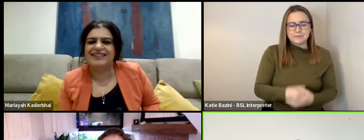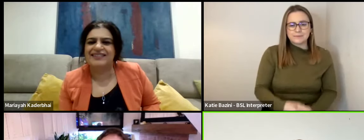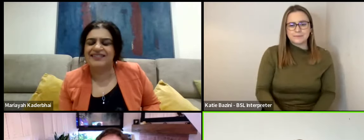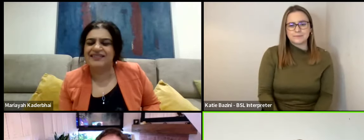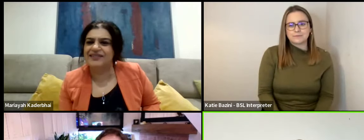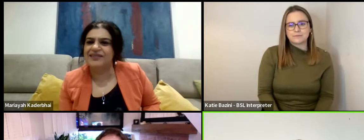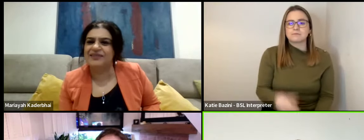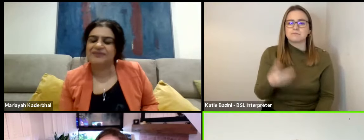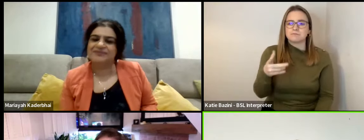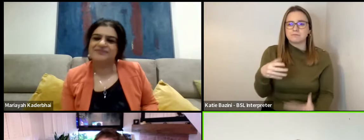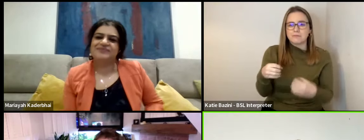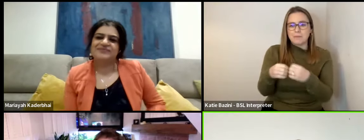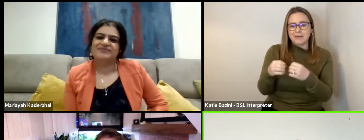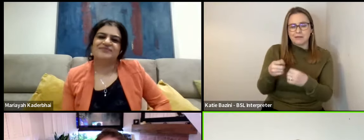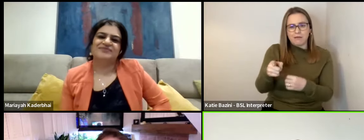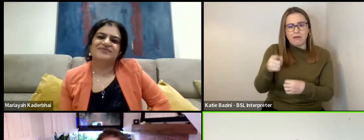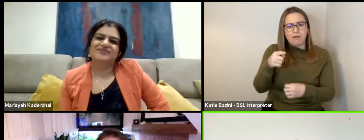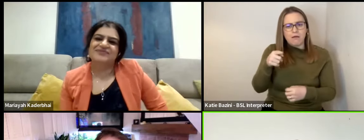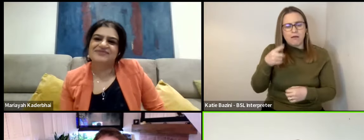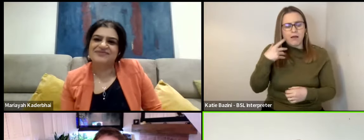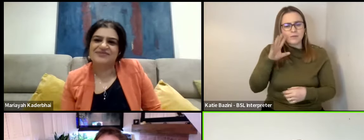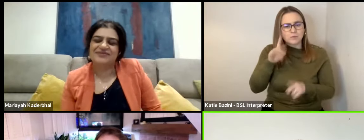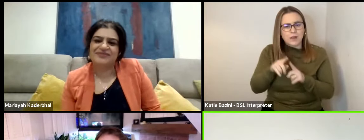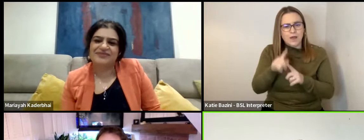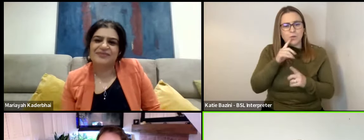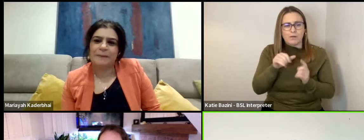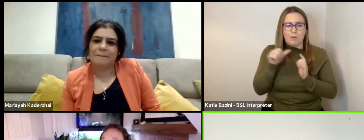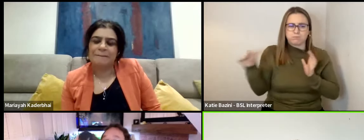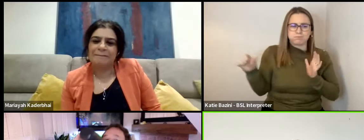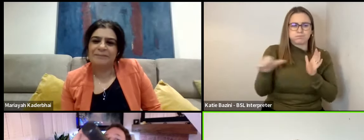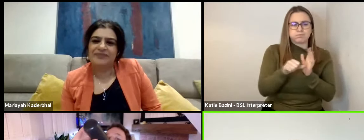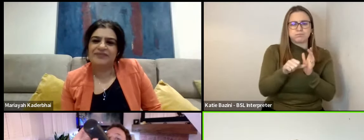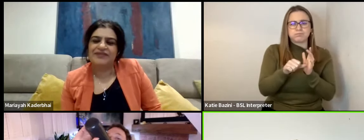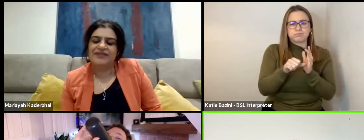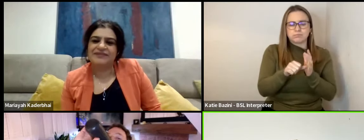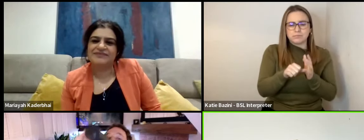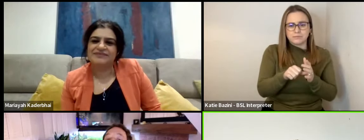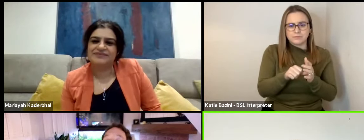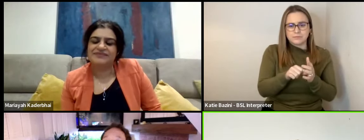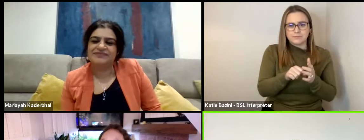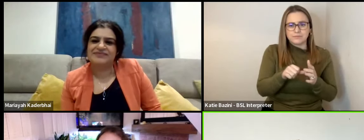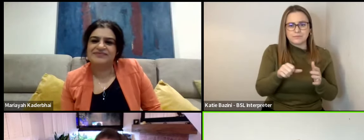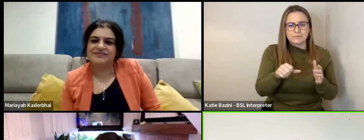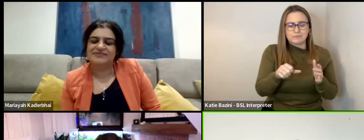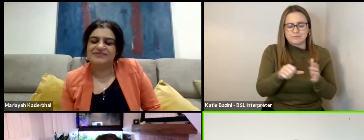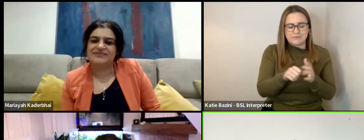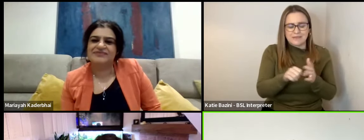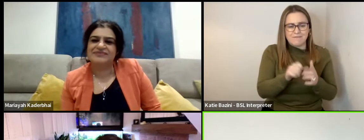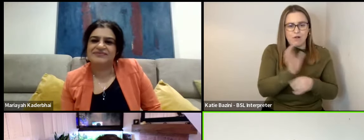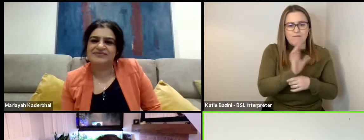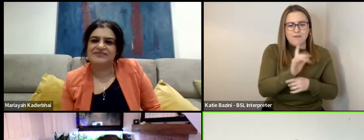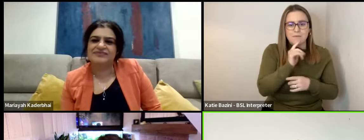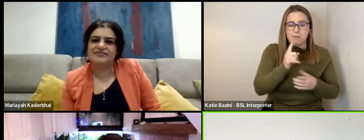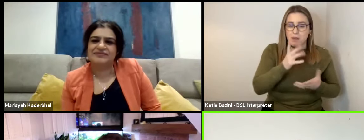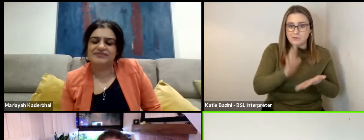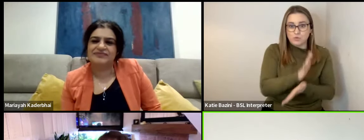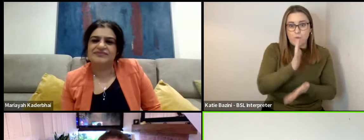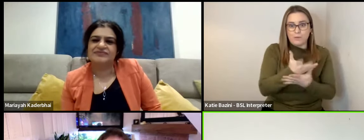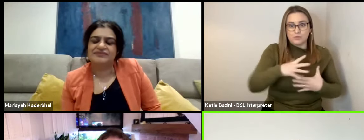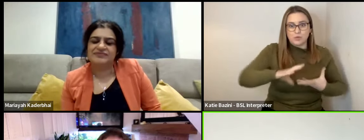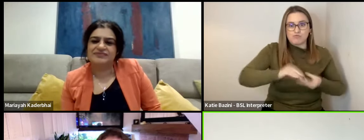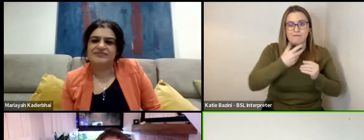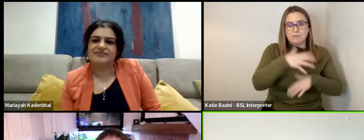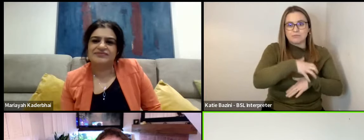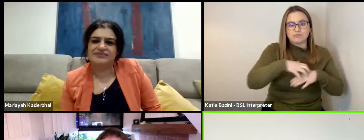I think you sound like you had a tougher gig in the sense, but I mean, very enjoyable to create that from scratch. I was working